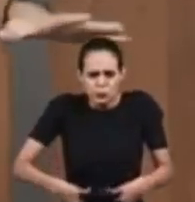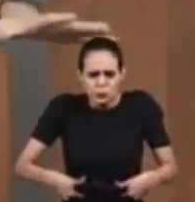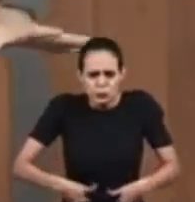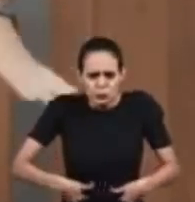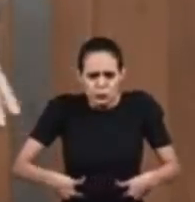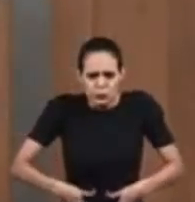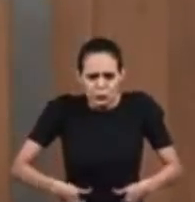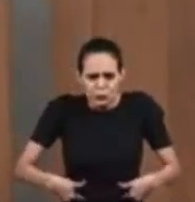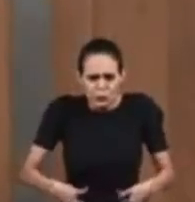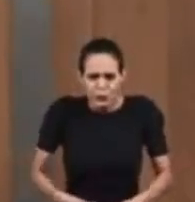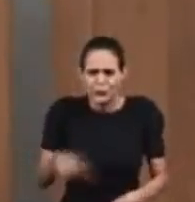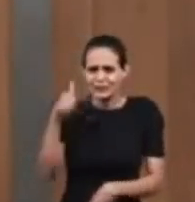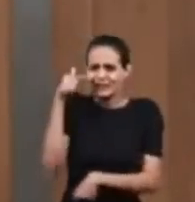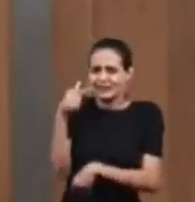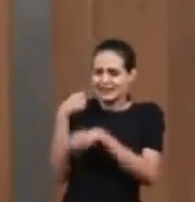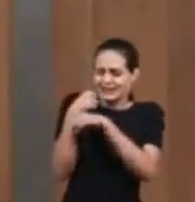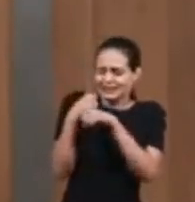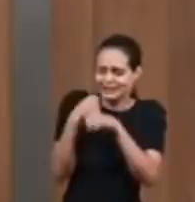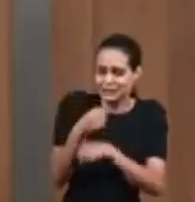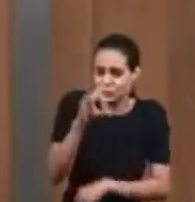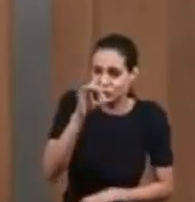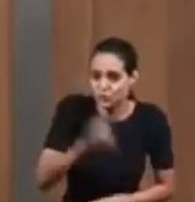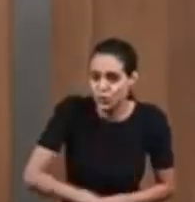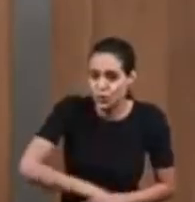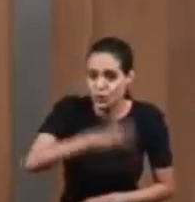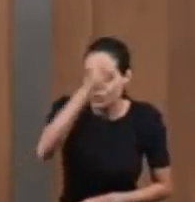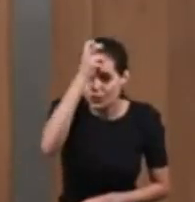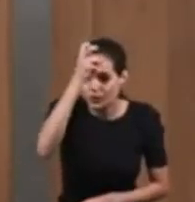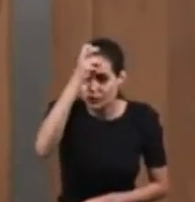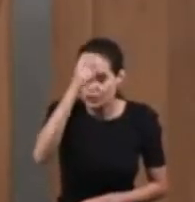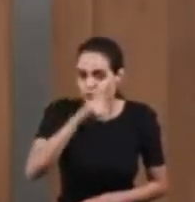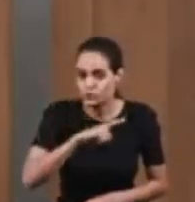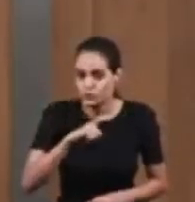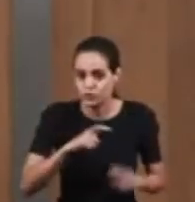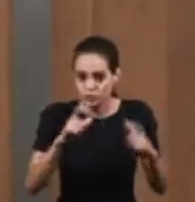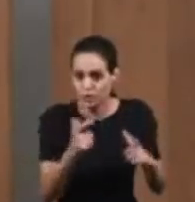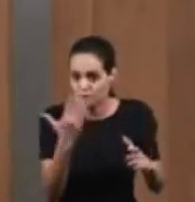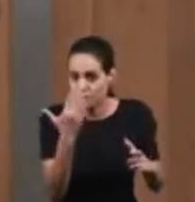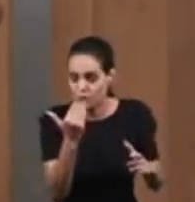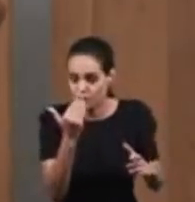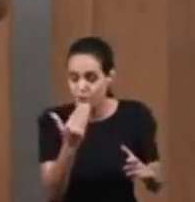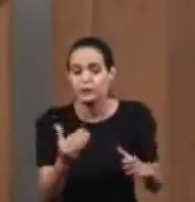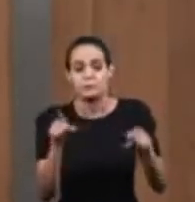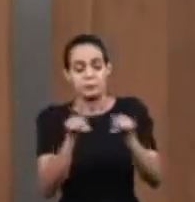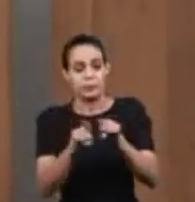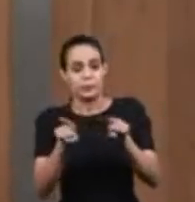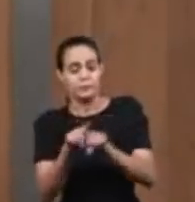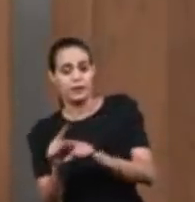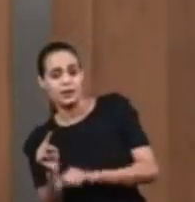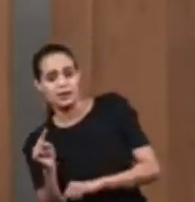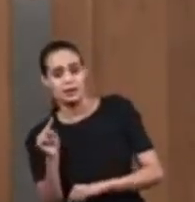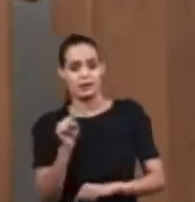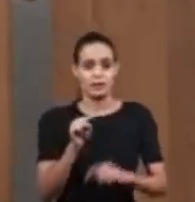And only in Egypt there was food Famine also reached Jacob's house